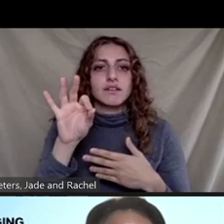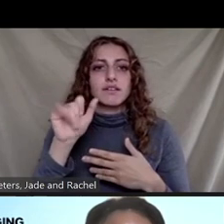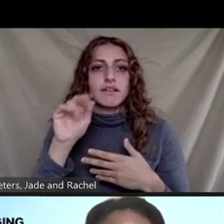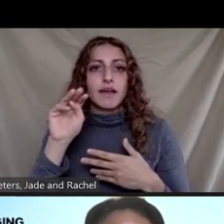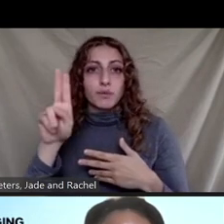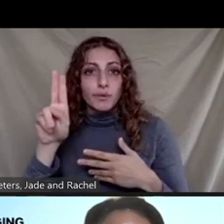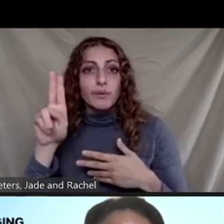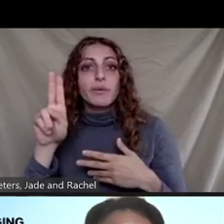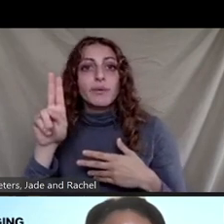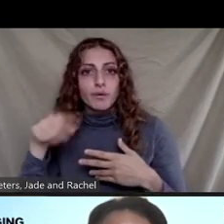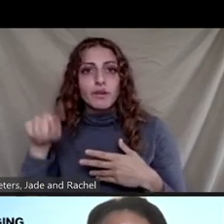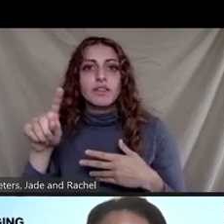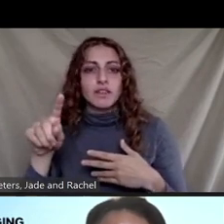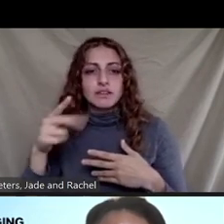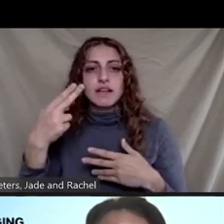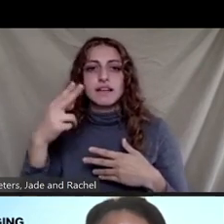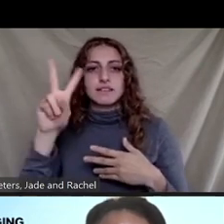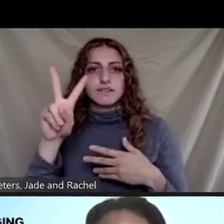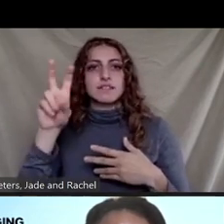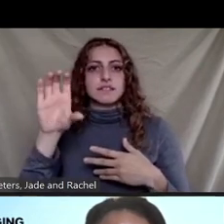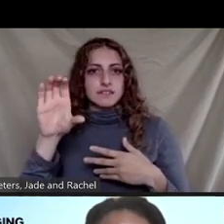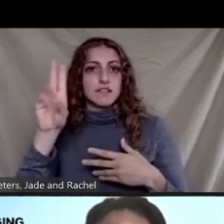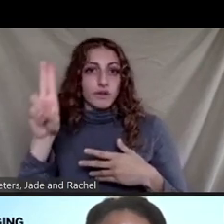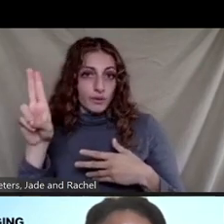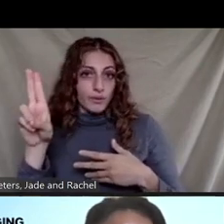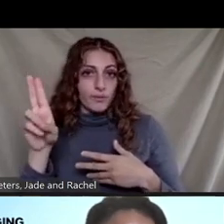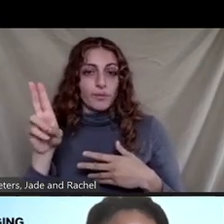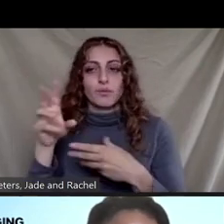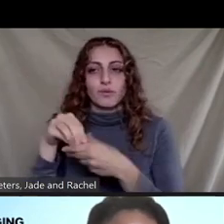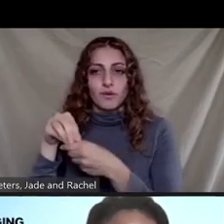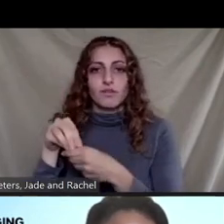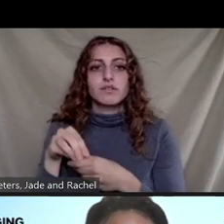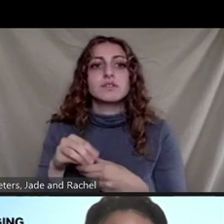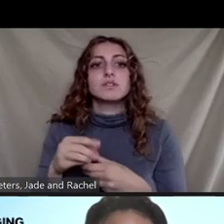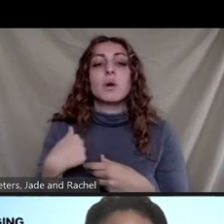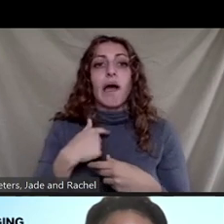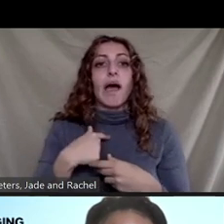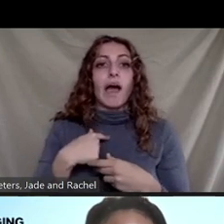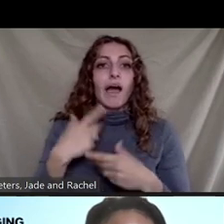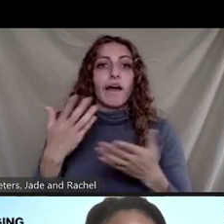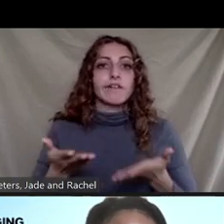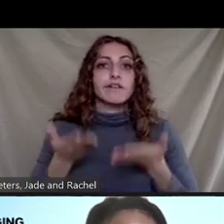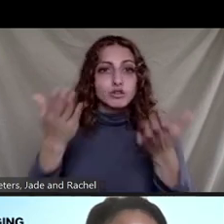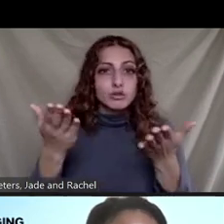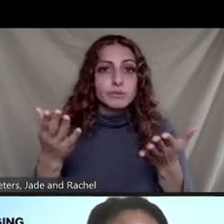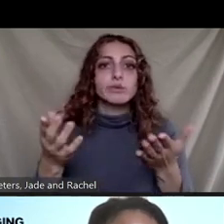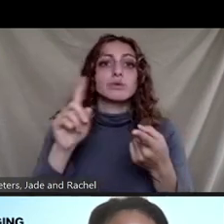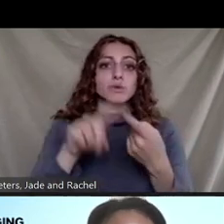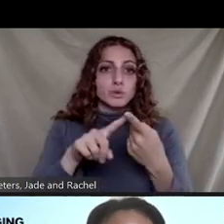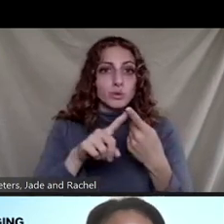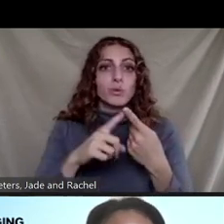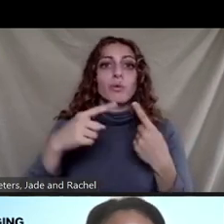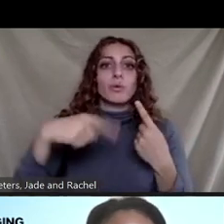So generally, the way that I contribute to the institutional diversity and inclusion is